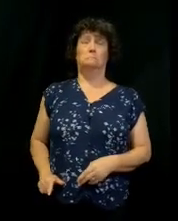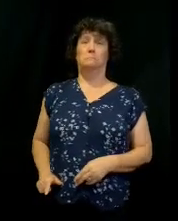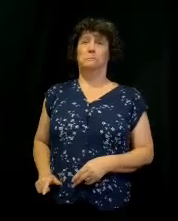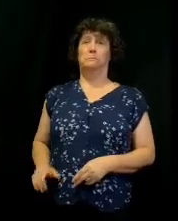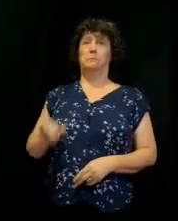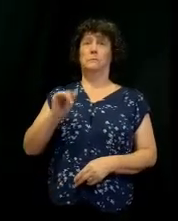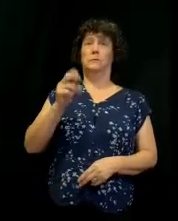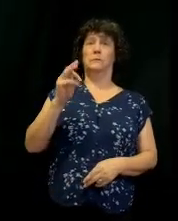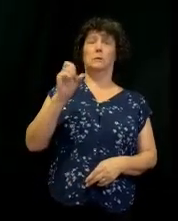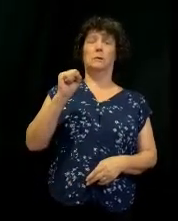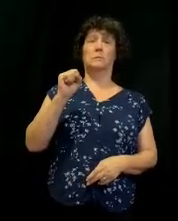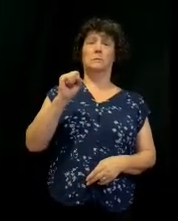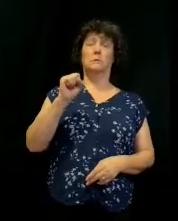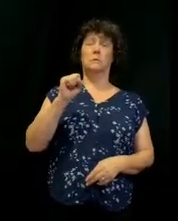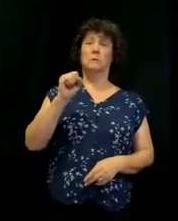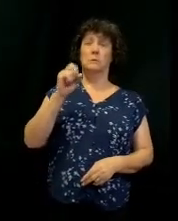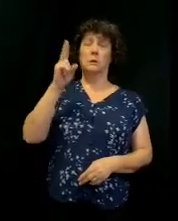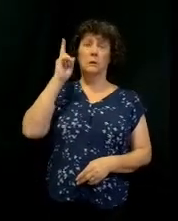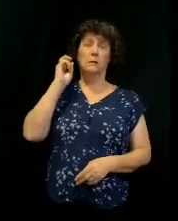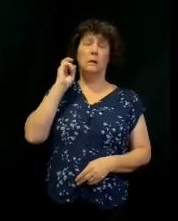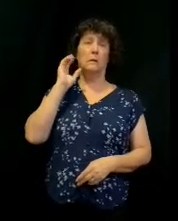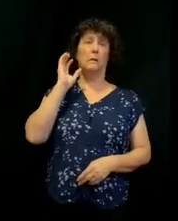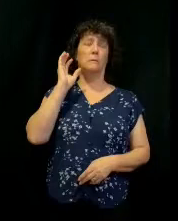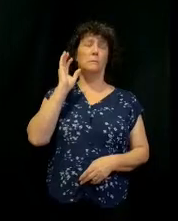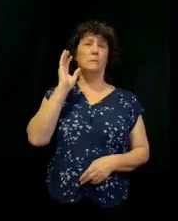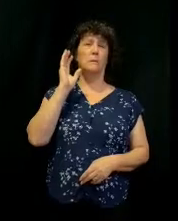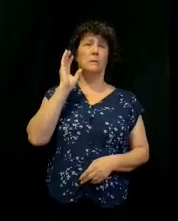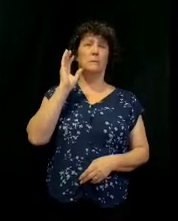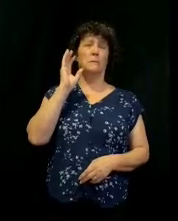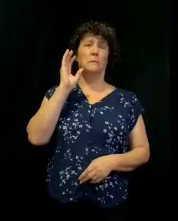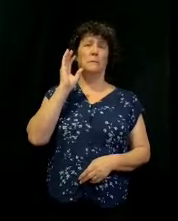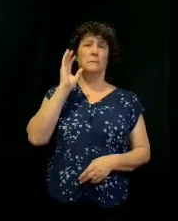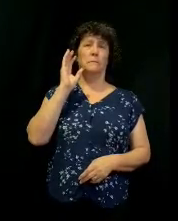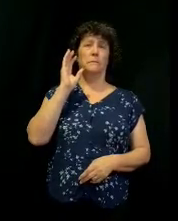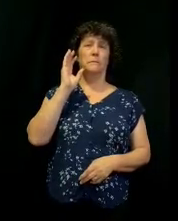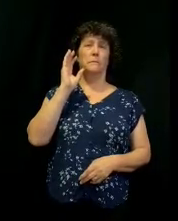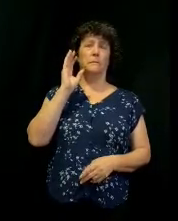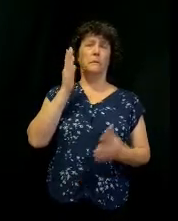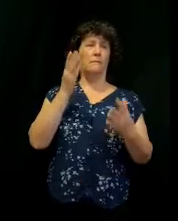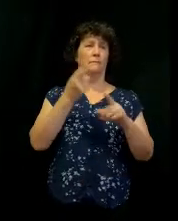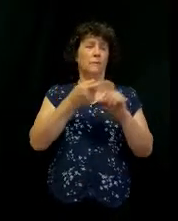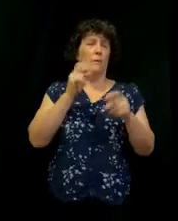James is hearing this. James The pastor at Jerusalem, he hears all this. You know what he says?